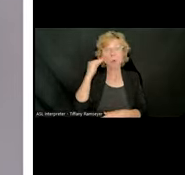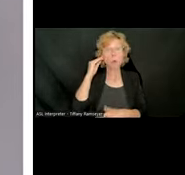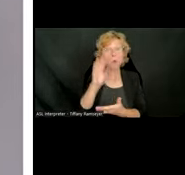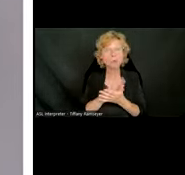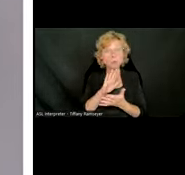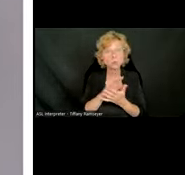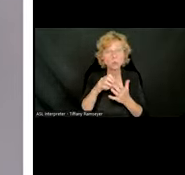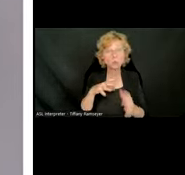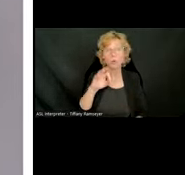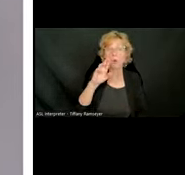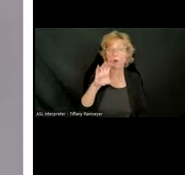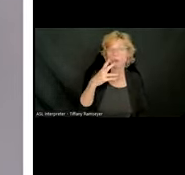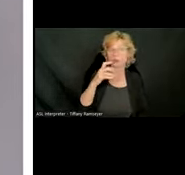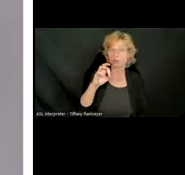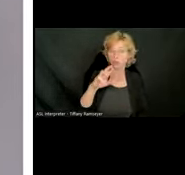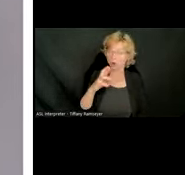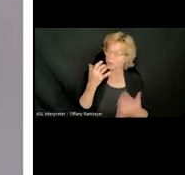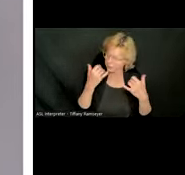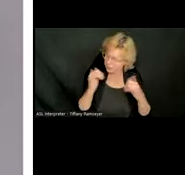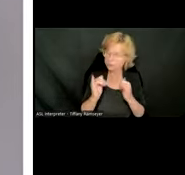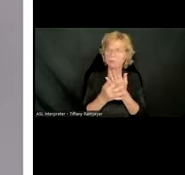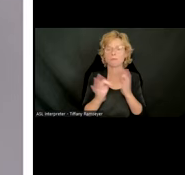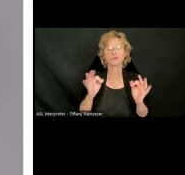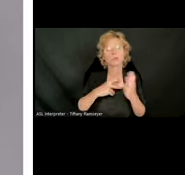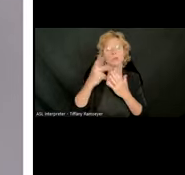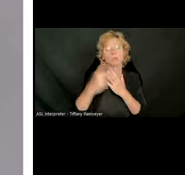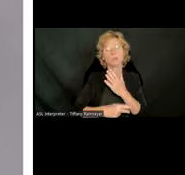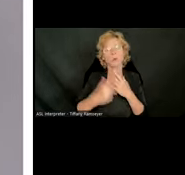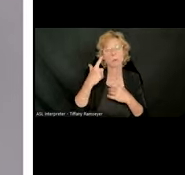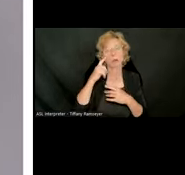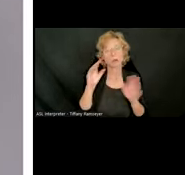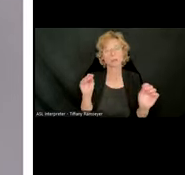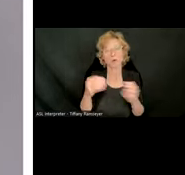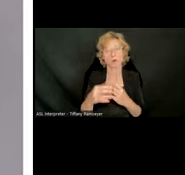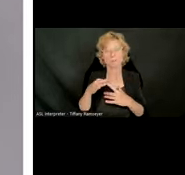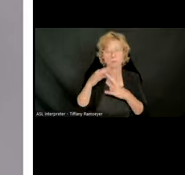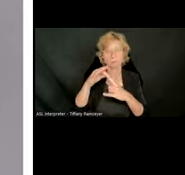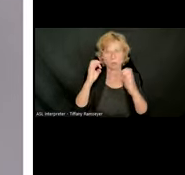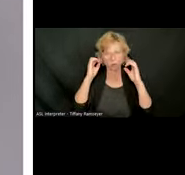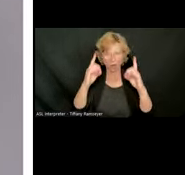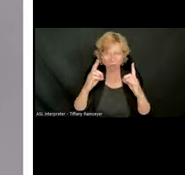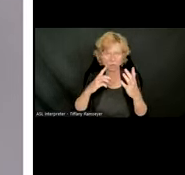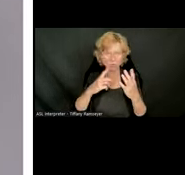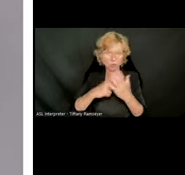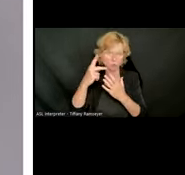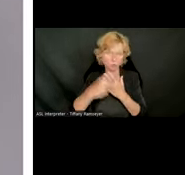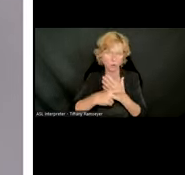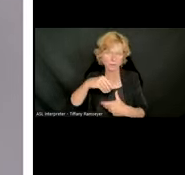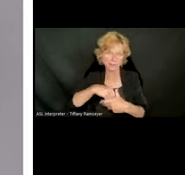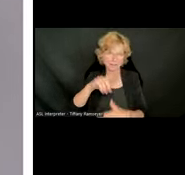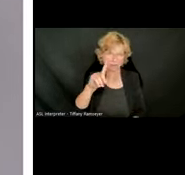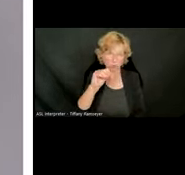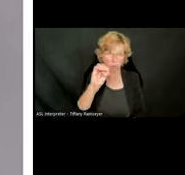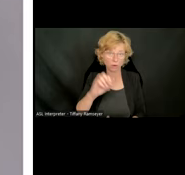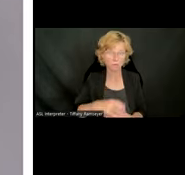is still free thanks to the support from the Department of Education Office of Special Education Programming. There are currently over 1 million titles